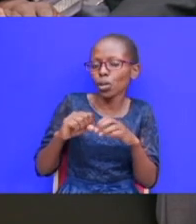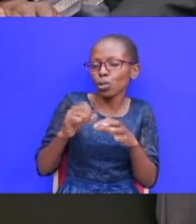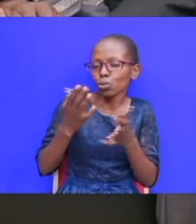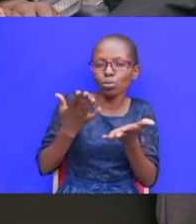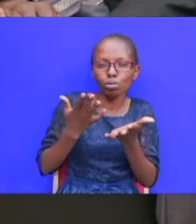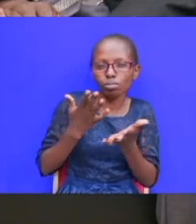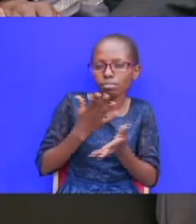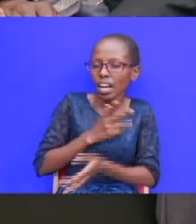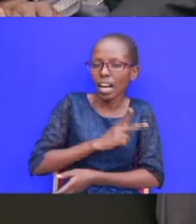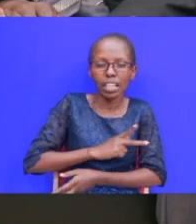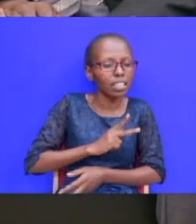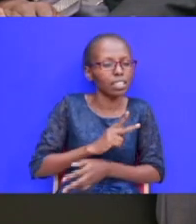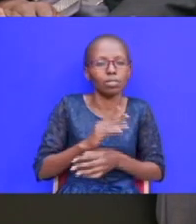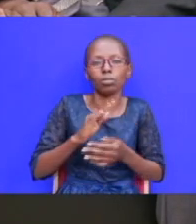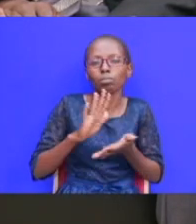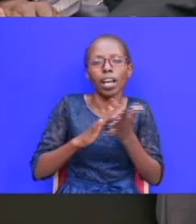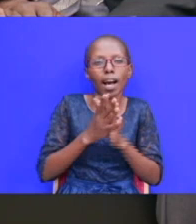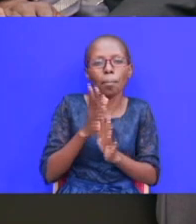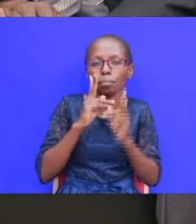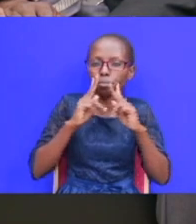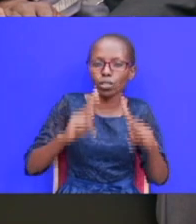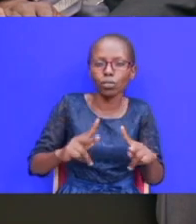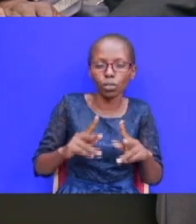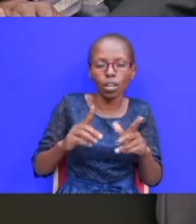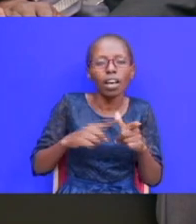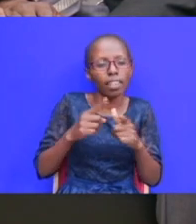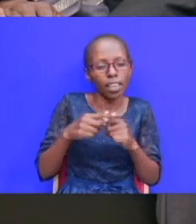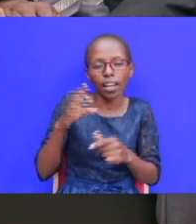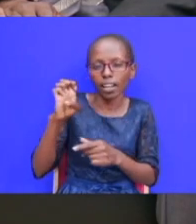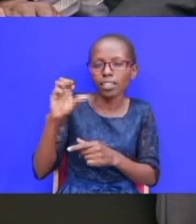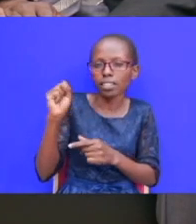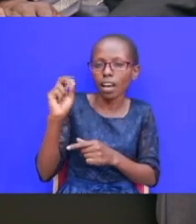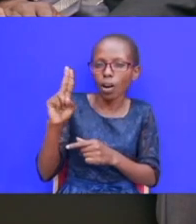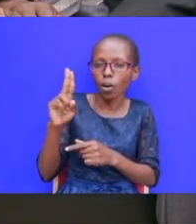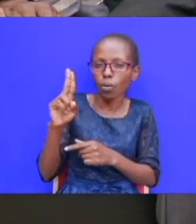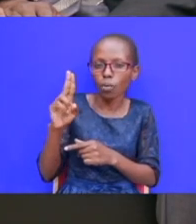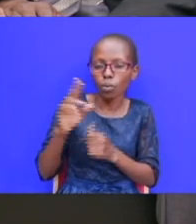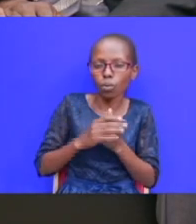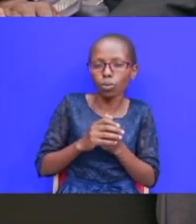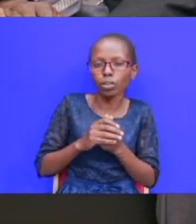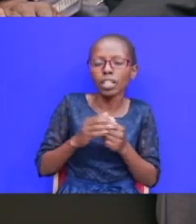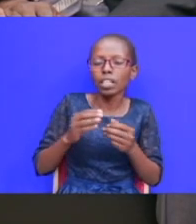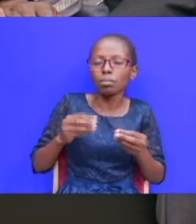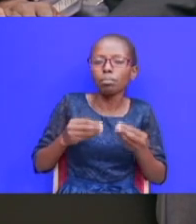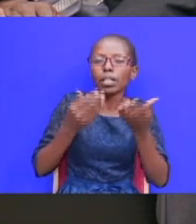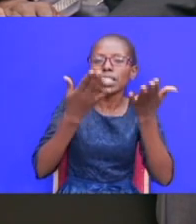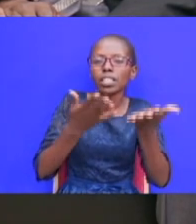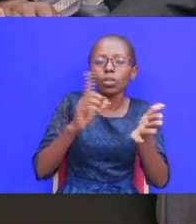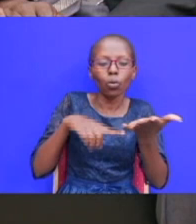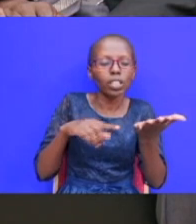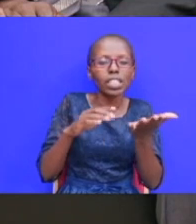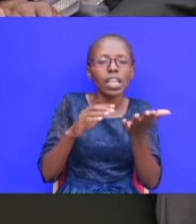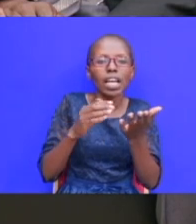generally um be peaceful then eso presents reconciliation it seems to me god